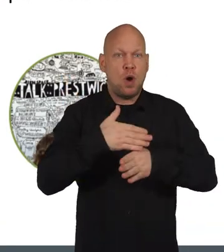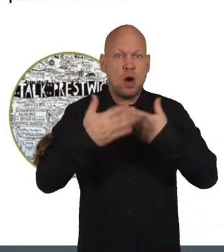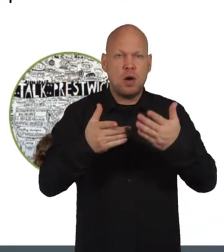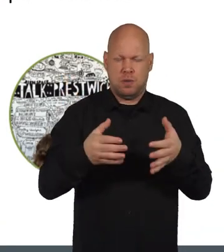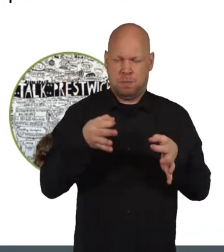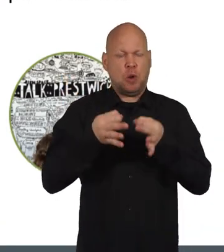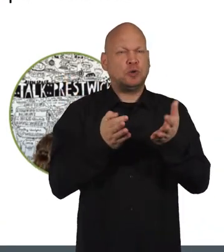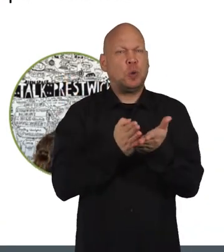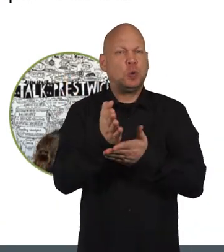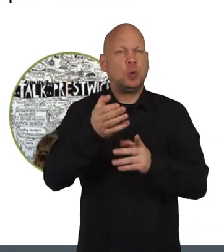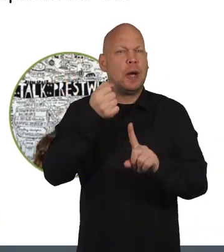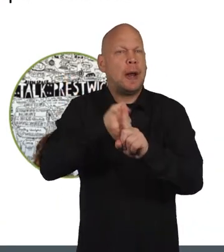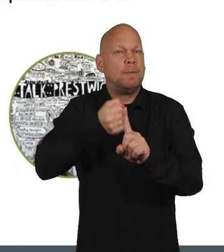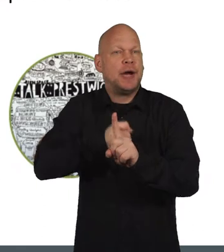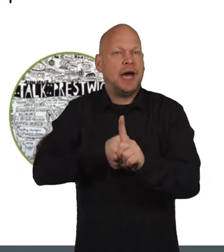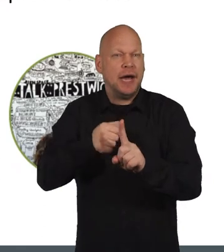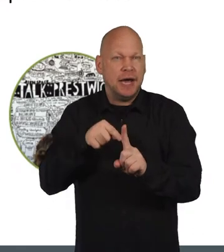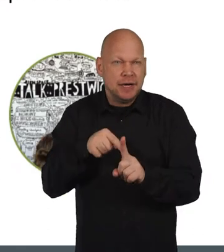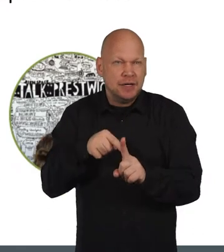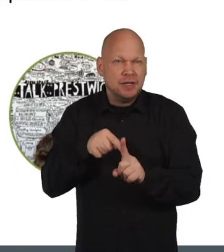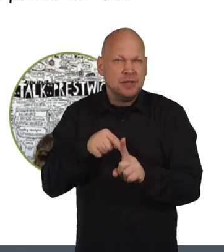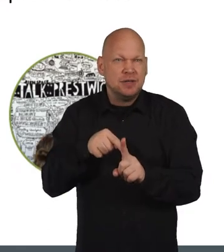in politics through joining a campaign.